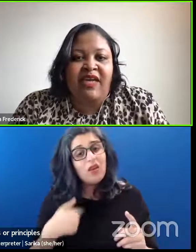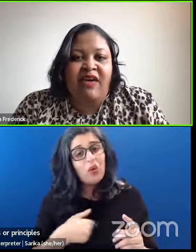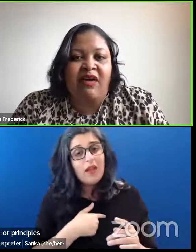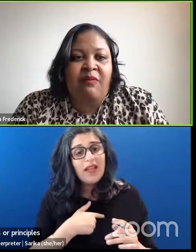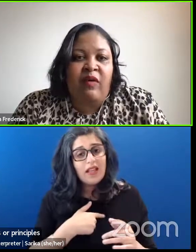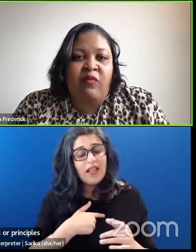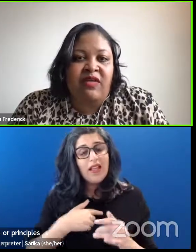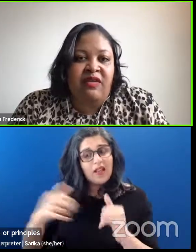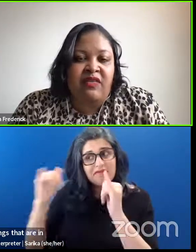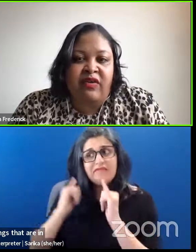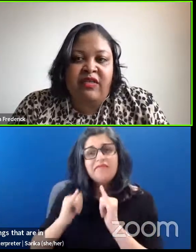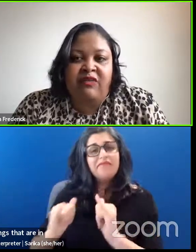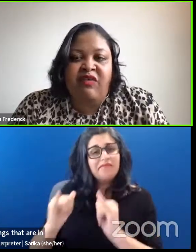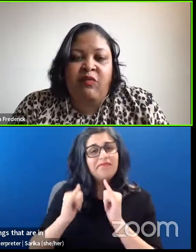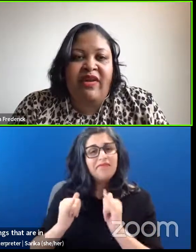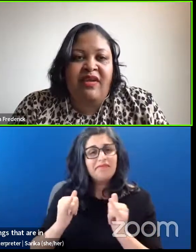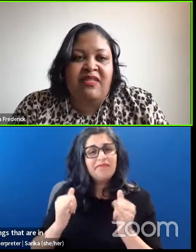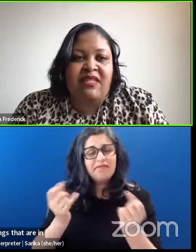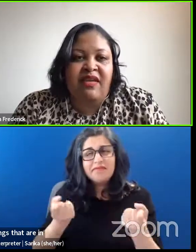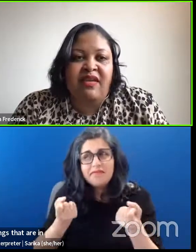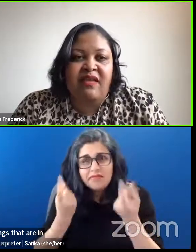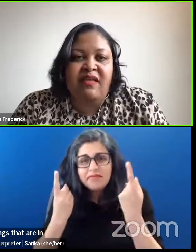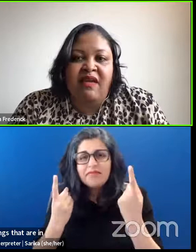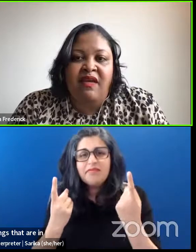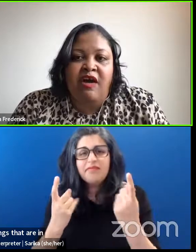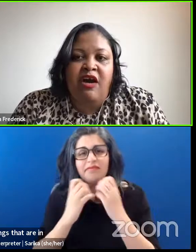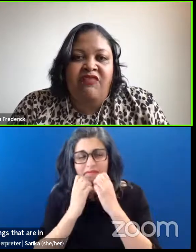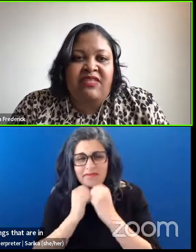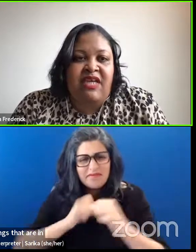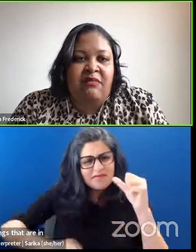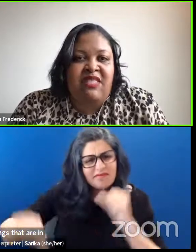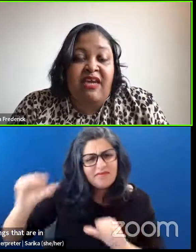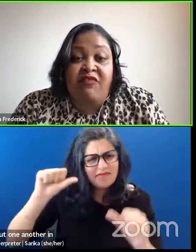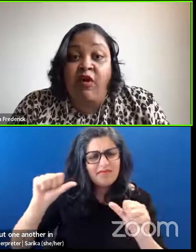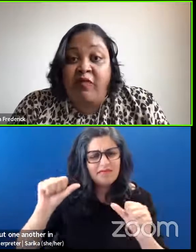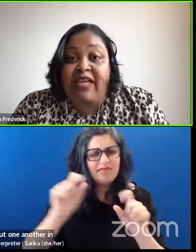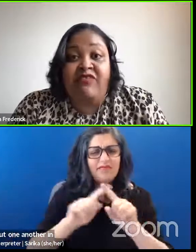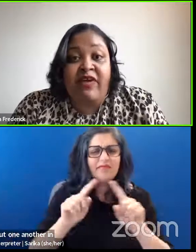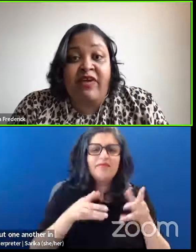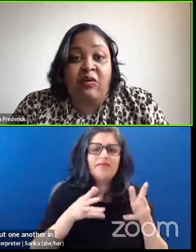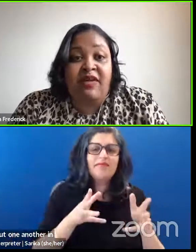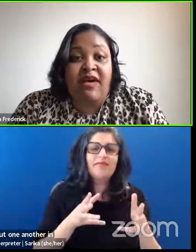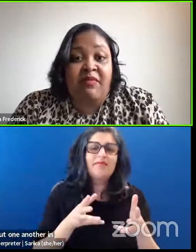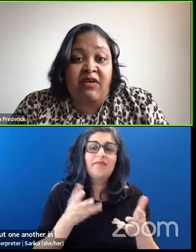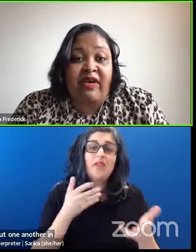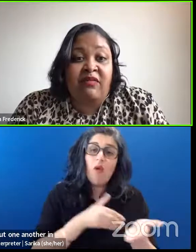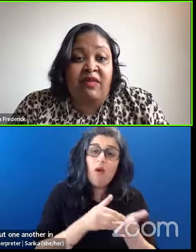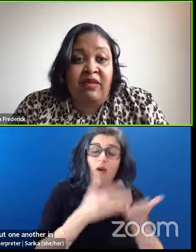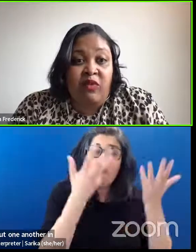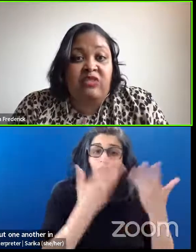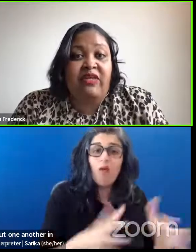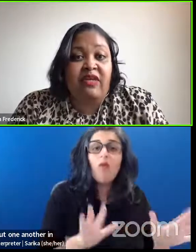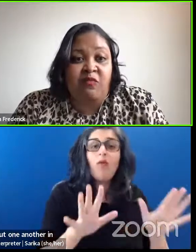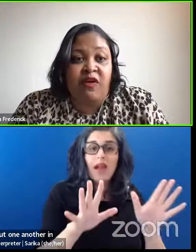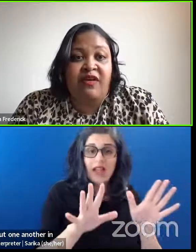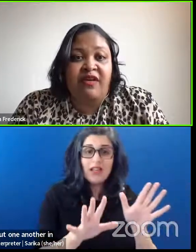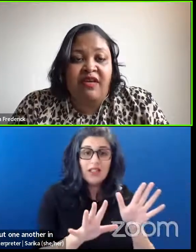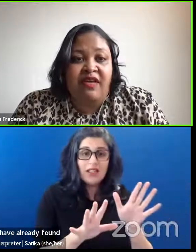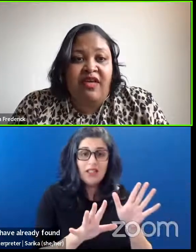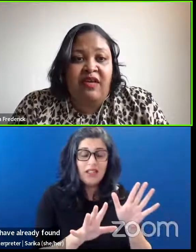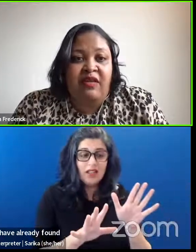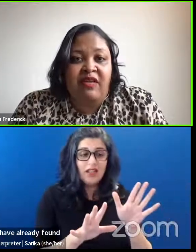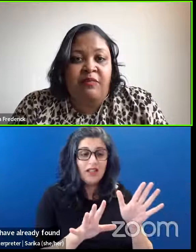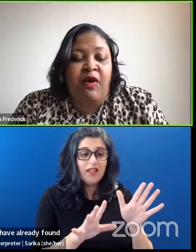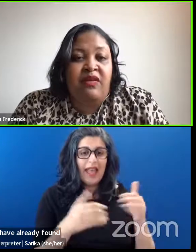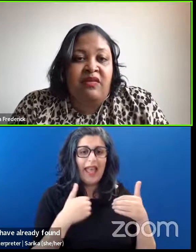care about one another in different ways and oftentimes have already found common ground in which we can work